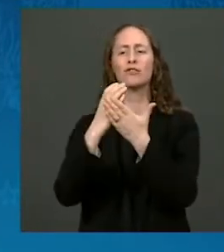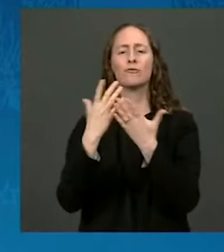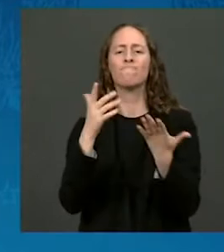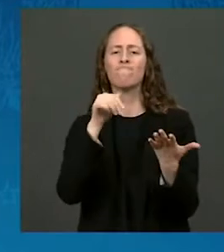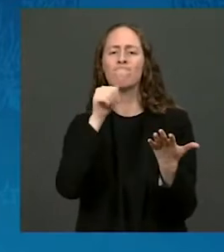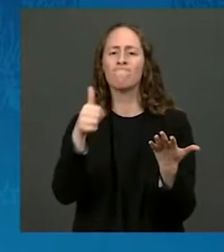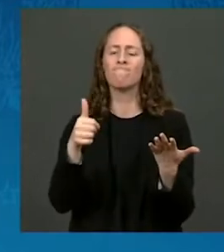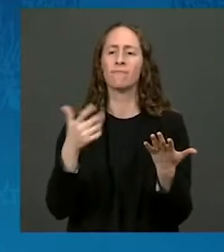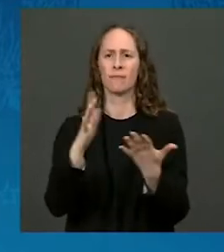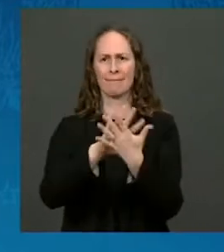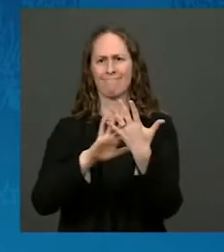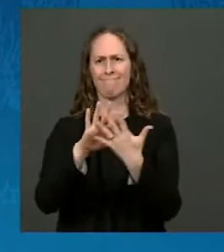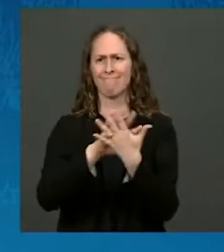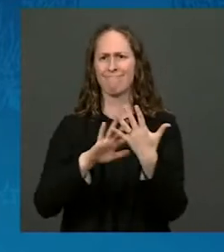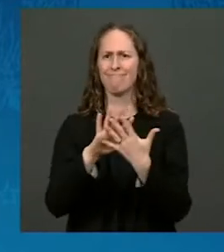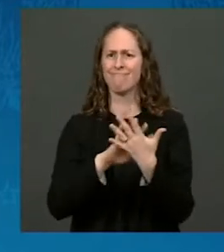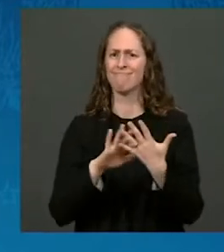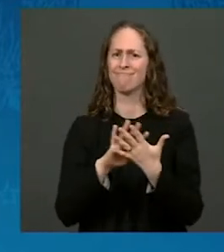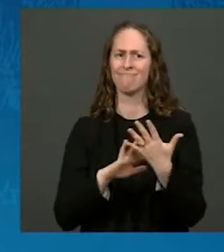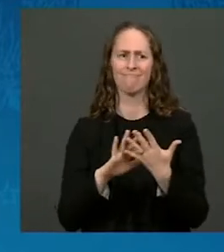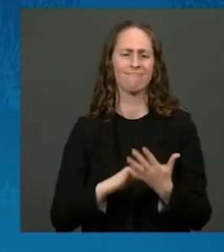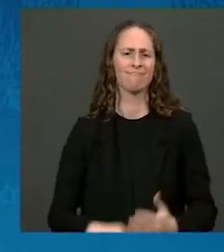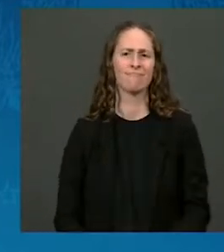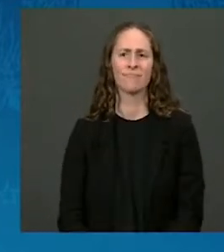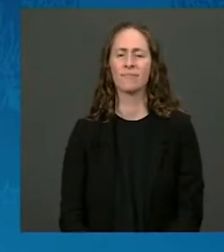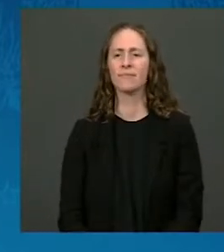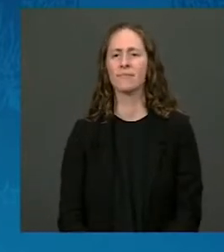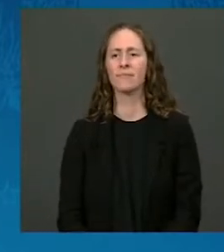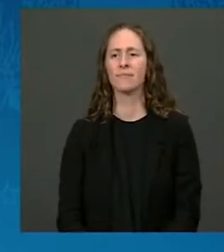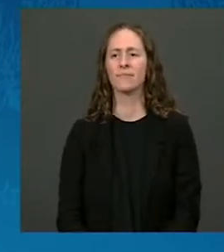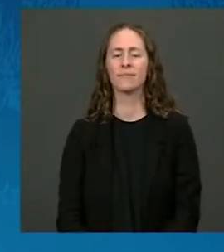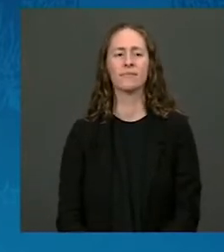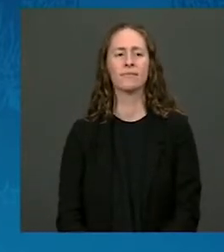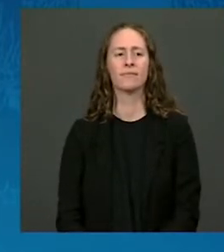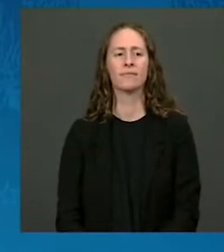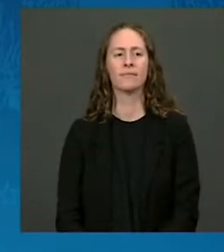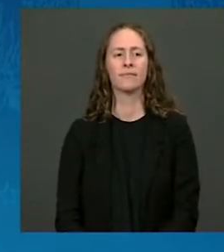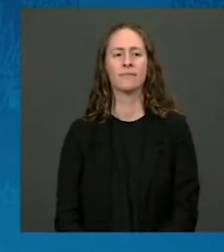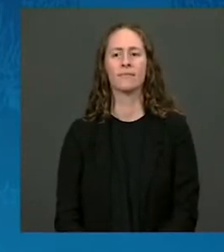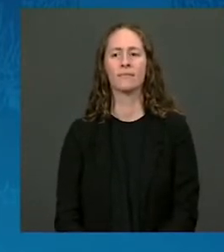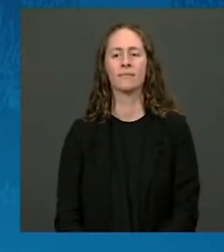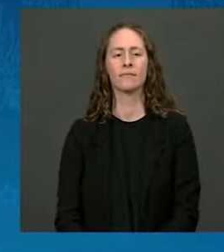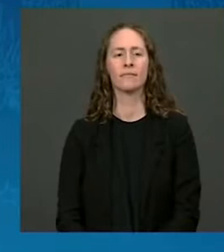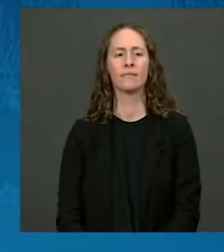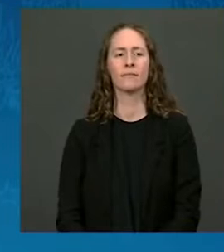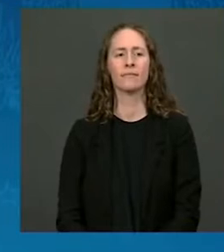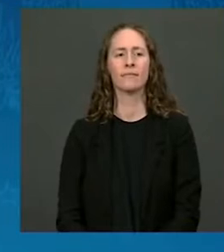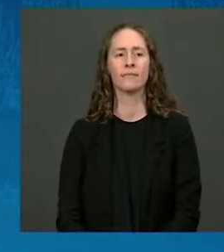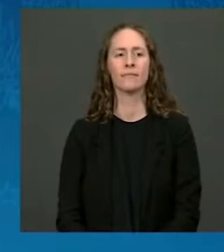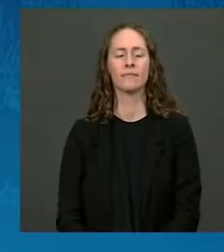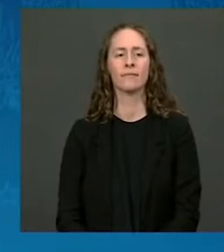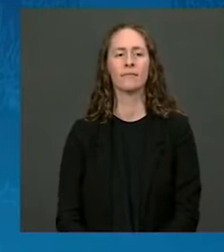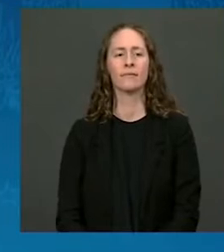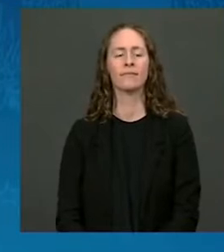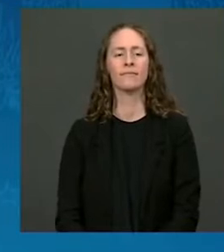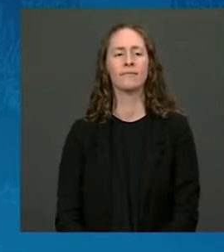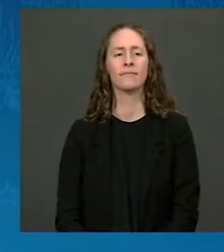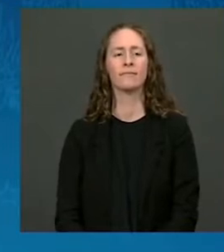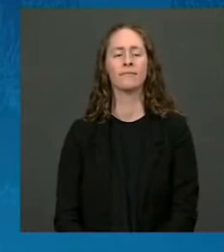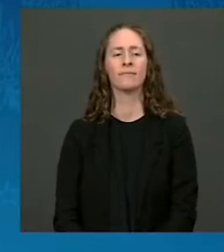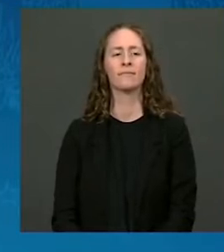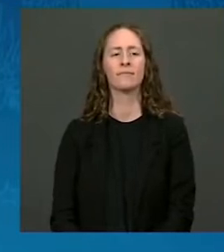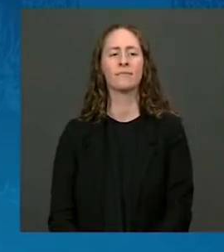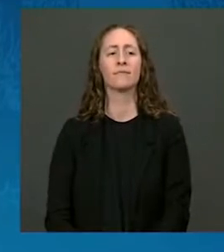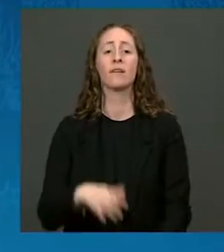devastation for tribal nations, perpetrating violence, stealing land, and spreading disease.